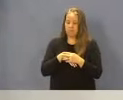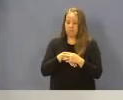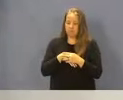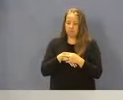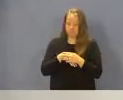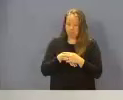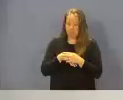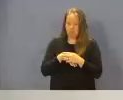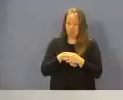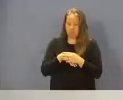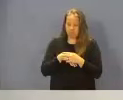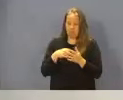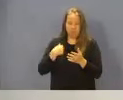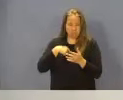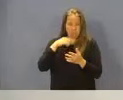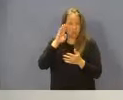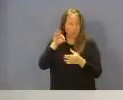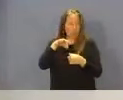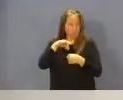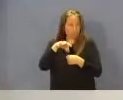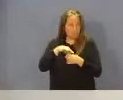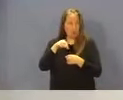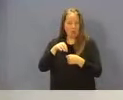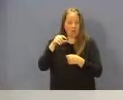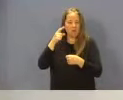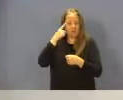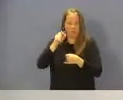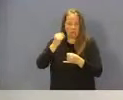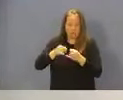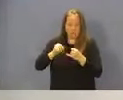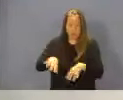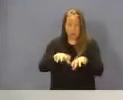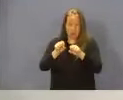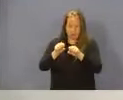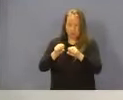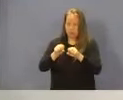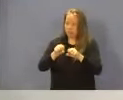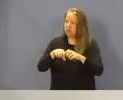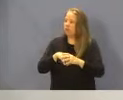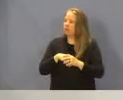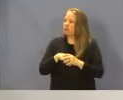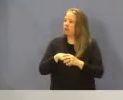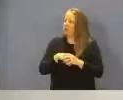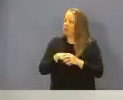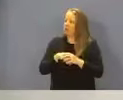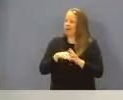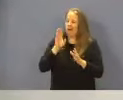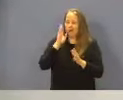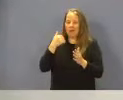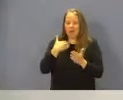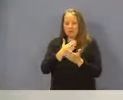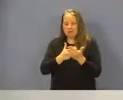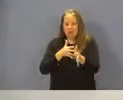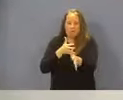be voting on for final adoption and four for initial adoption. And we will have some